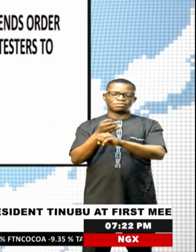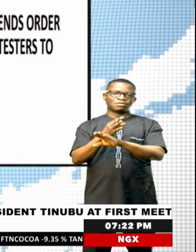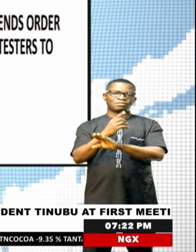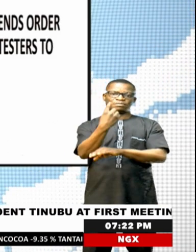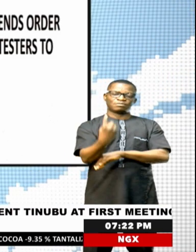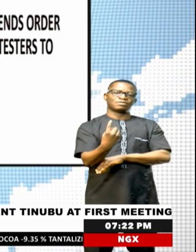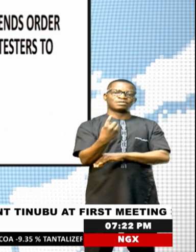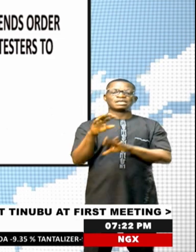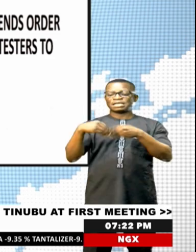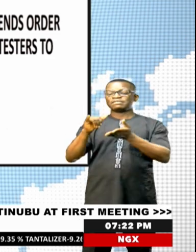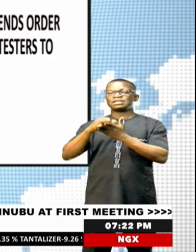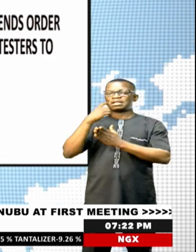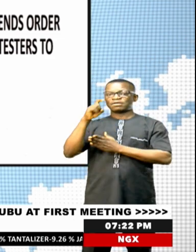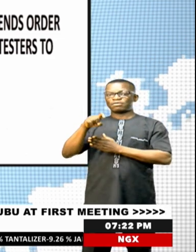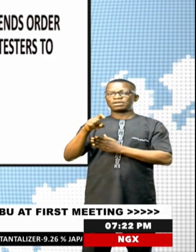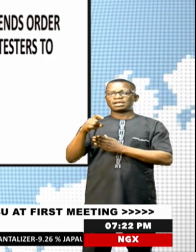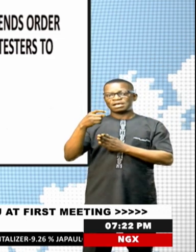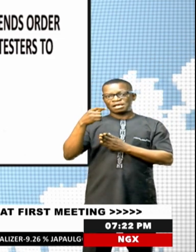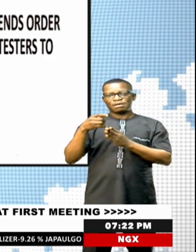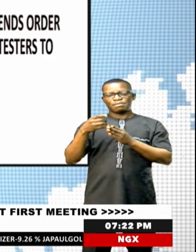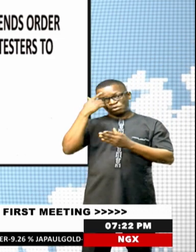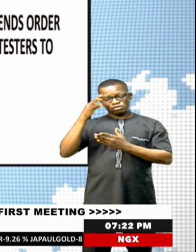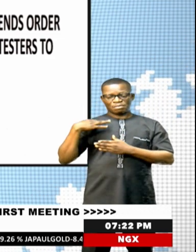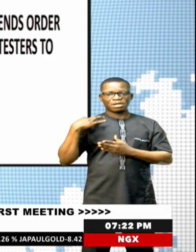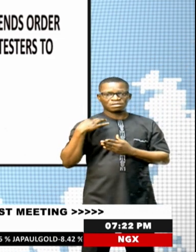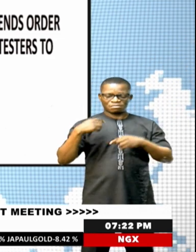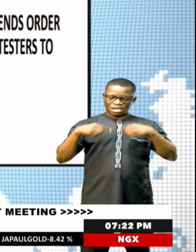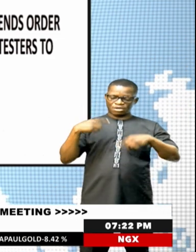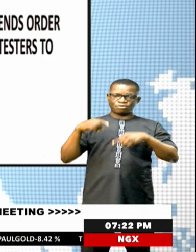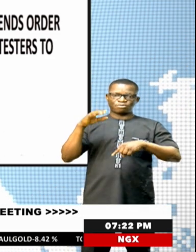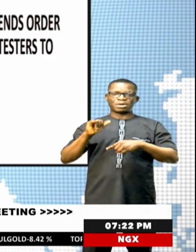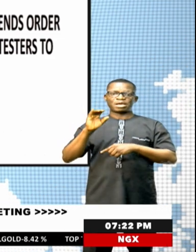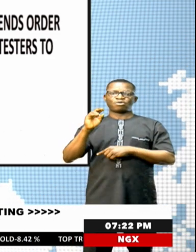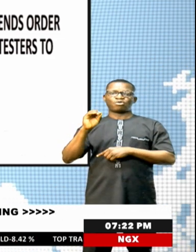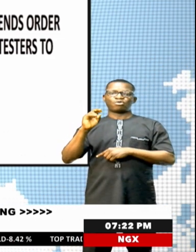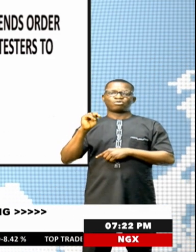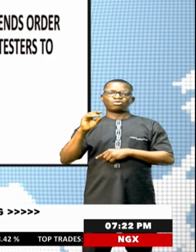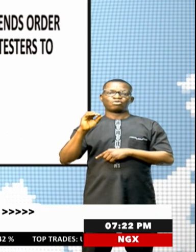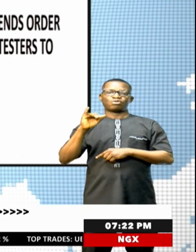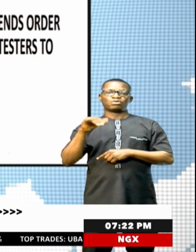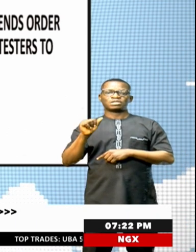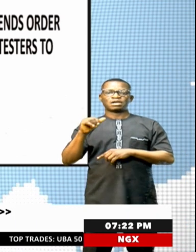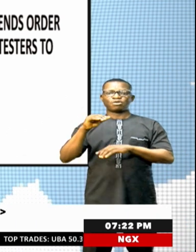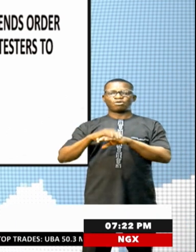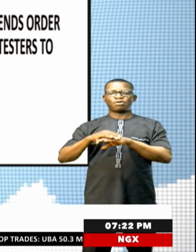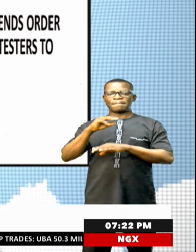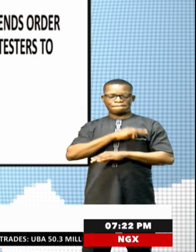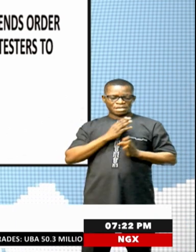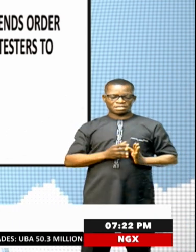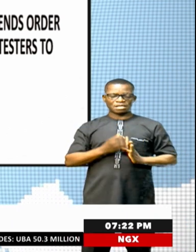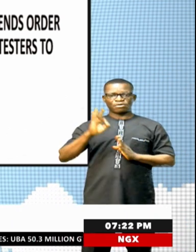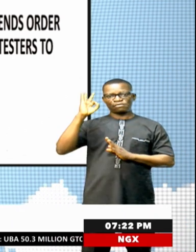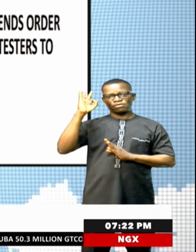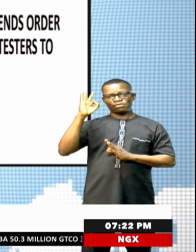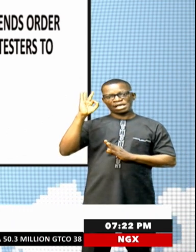gave the order following an application to that effect argued by Ogu James Onnoja, S.A.N., on behalf of the Minister of the Federal